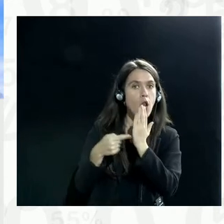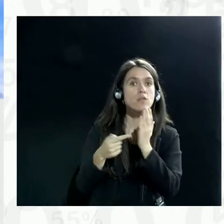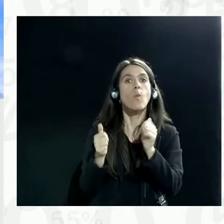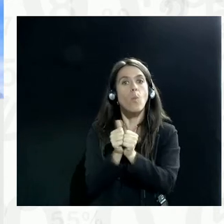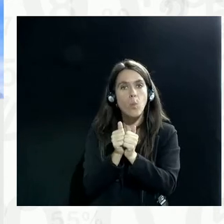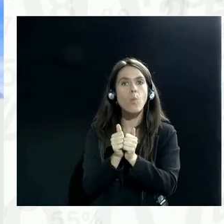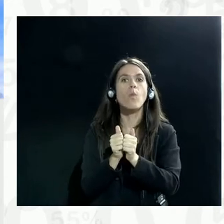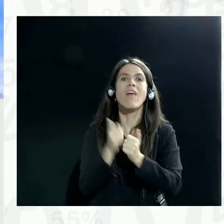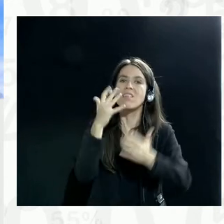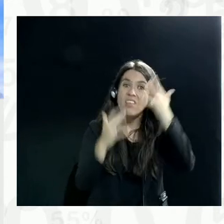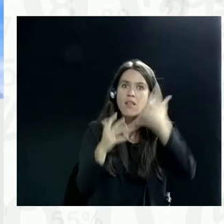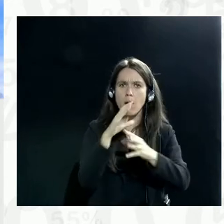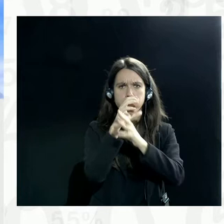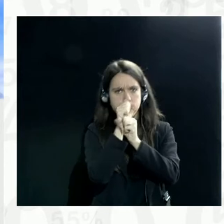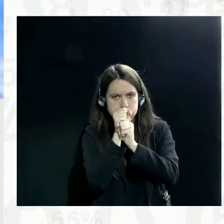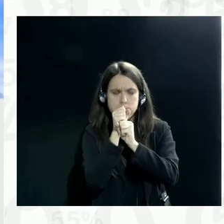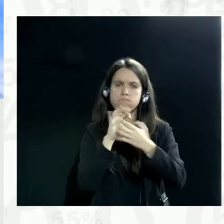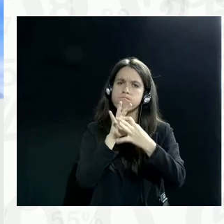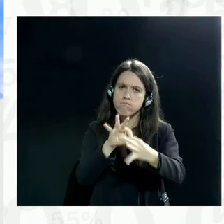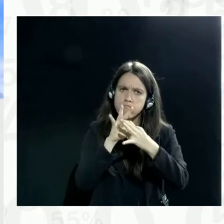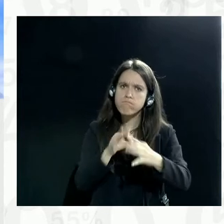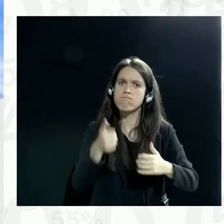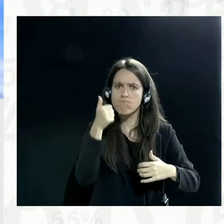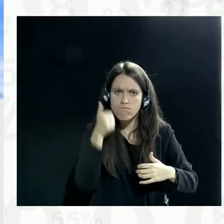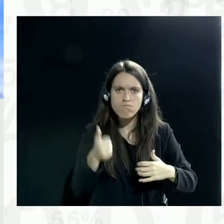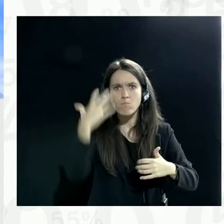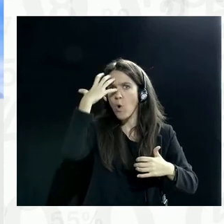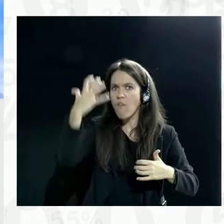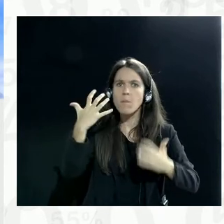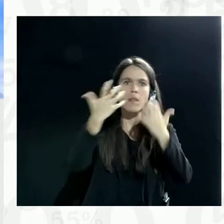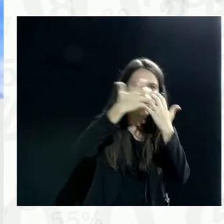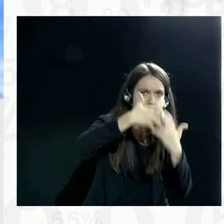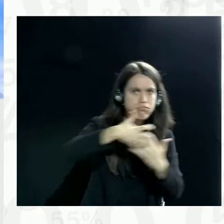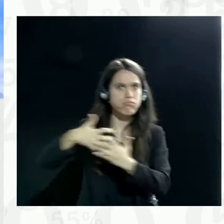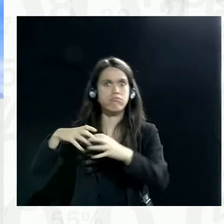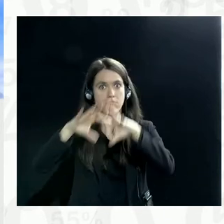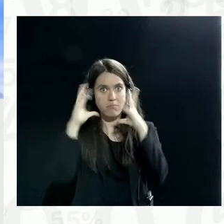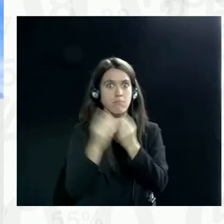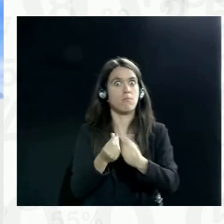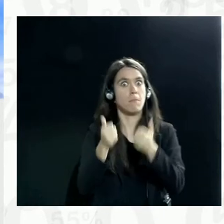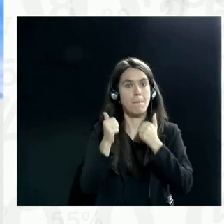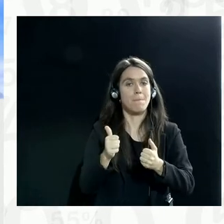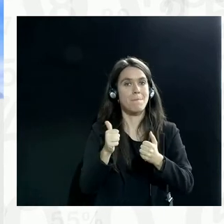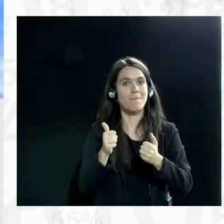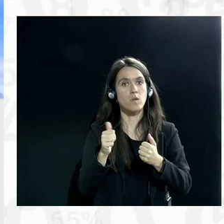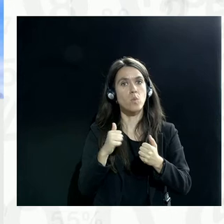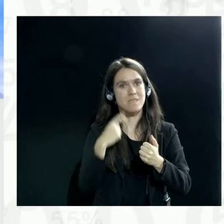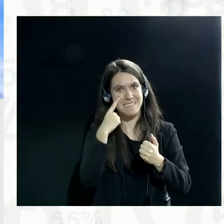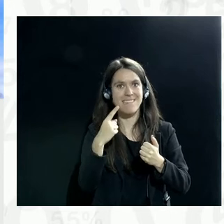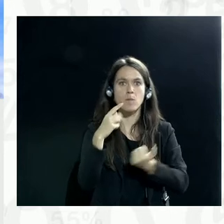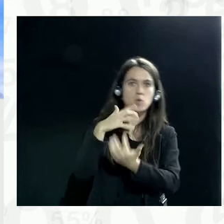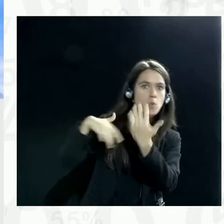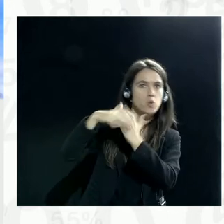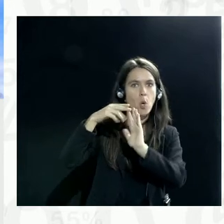authority working with the purveyors of these systems and the government setting the systems up. They were done according to the social